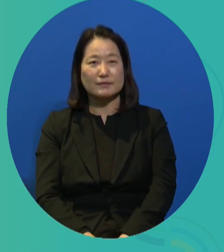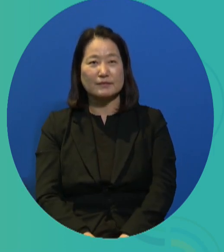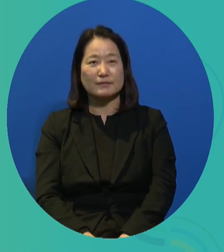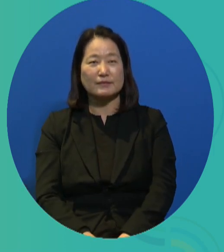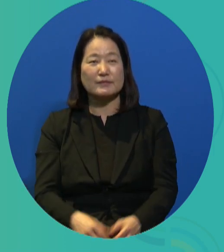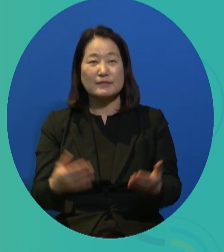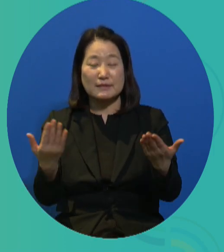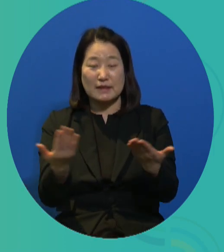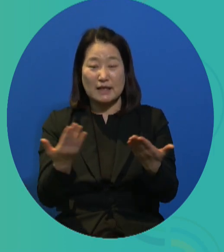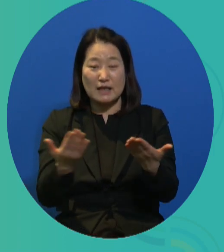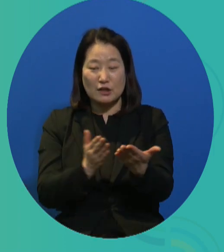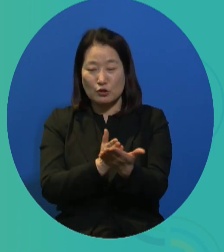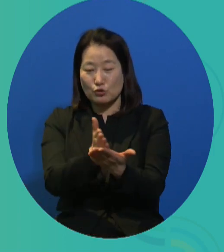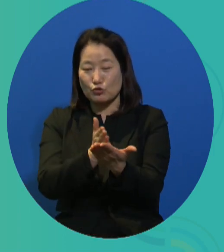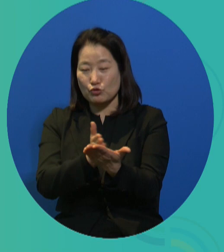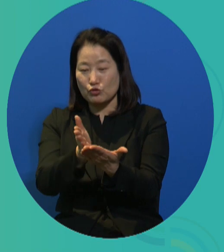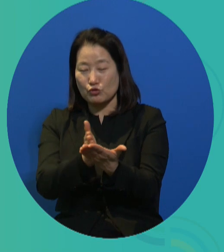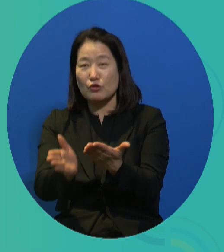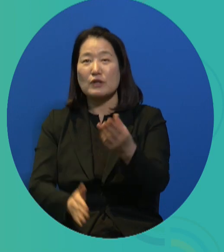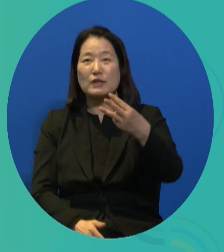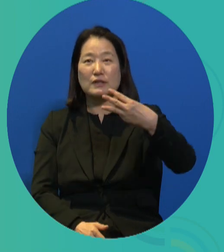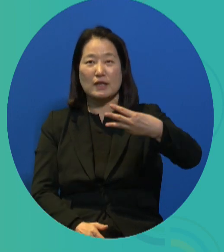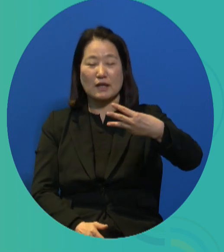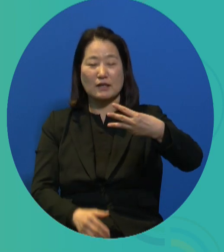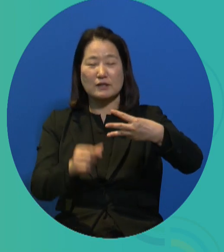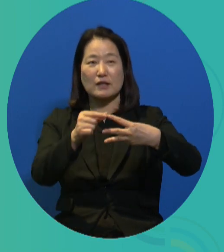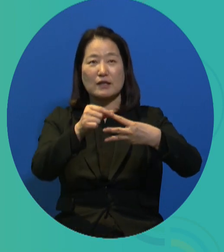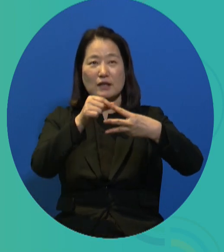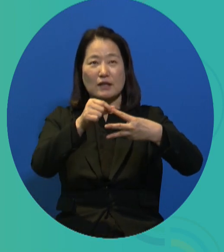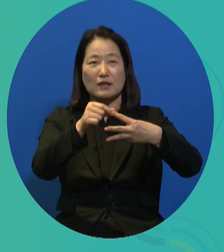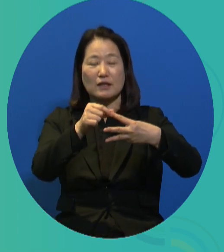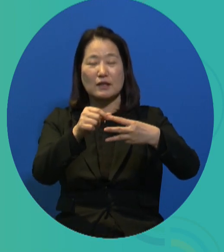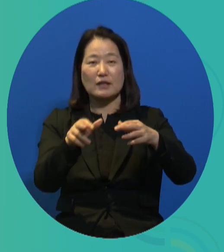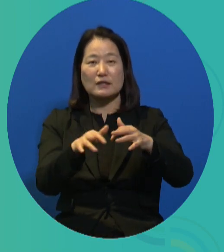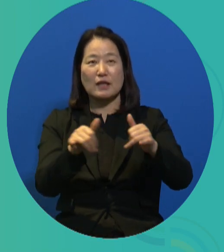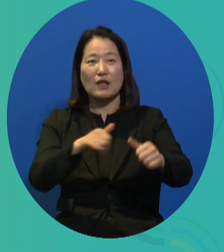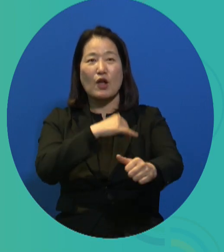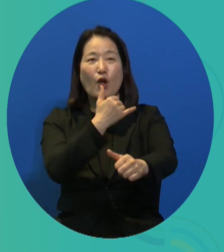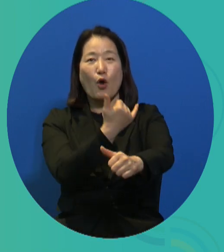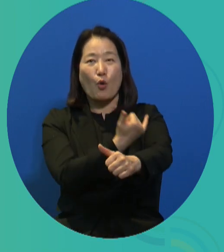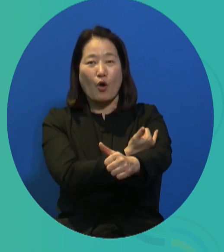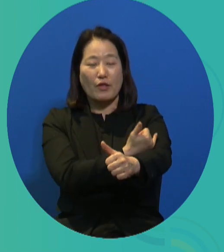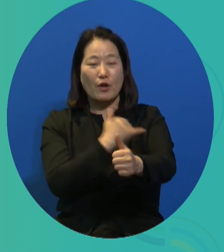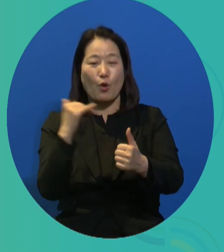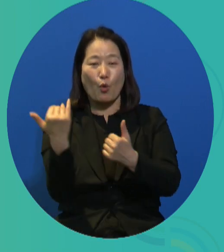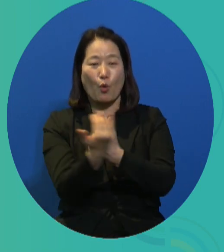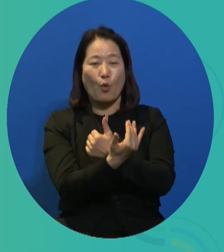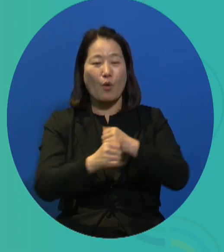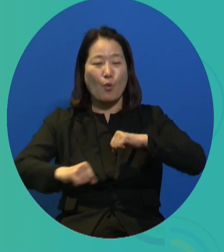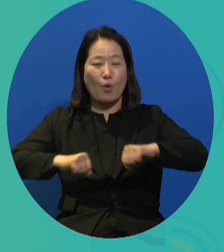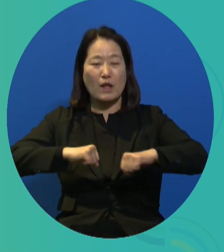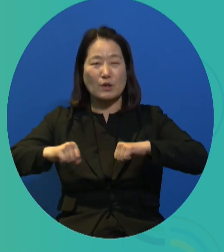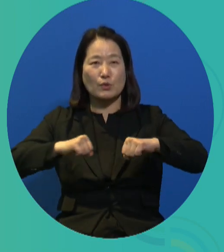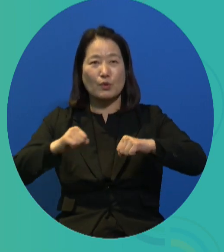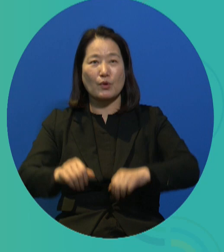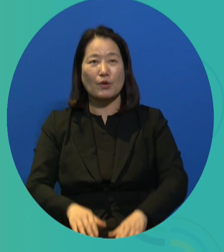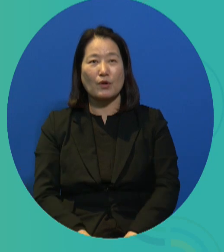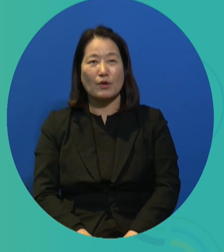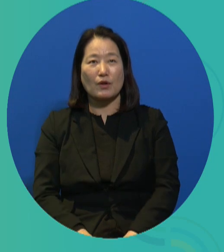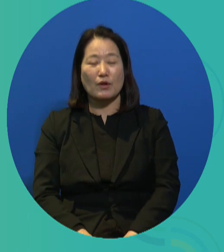level of experience. As you can probably tell, the rights-based work are